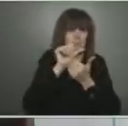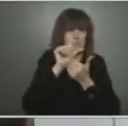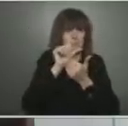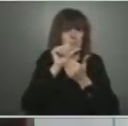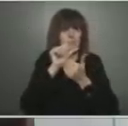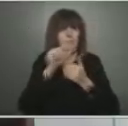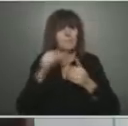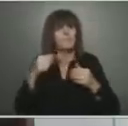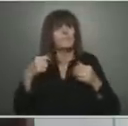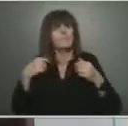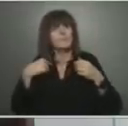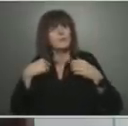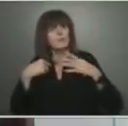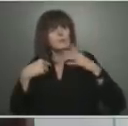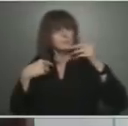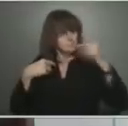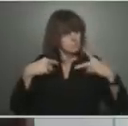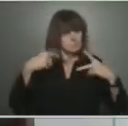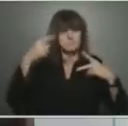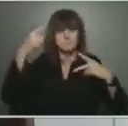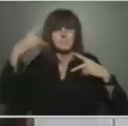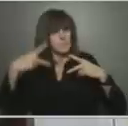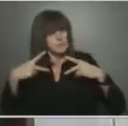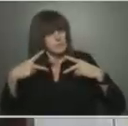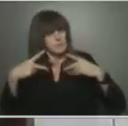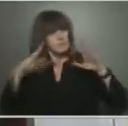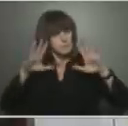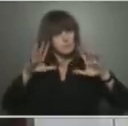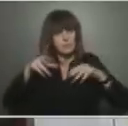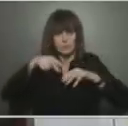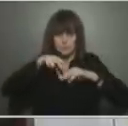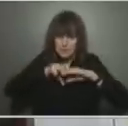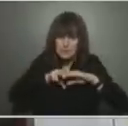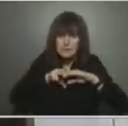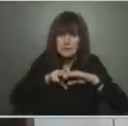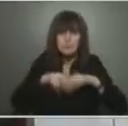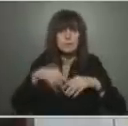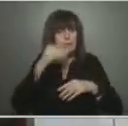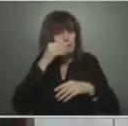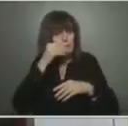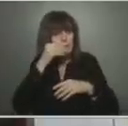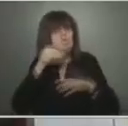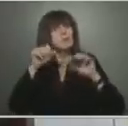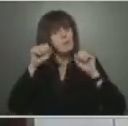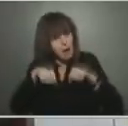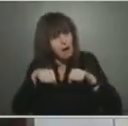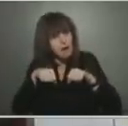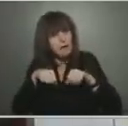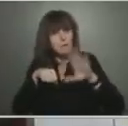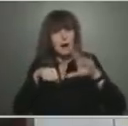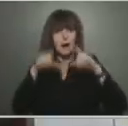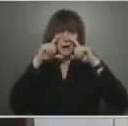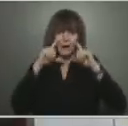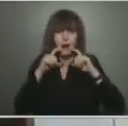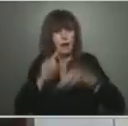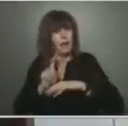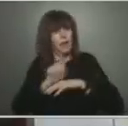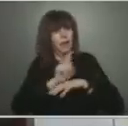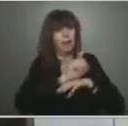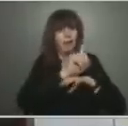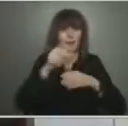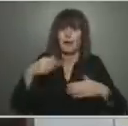but not to enable you to walk around unmasked. And the basic tenet of maintaining distancing